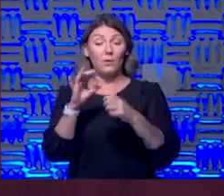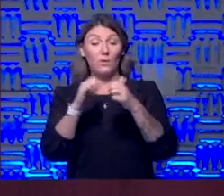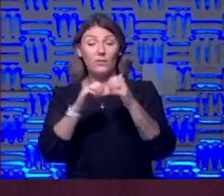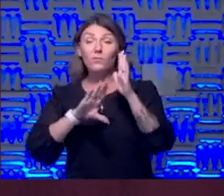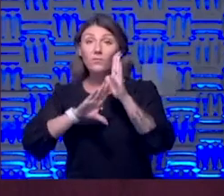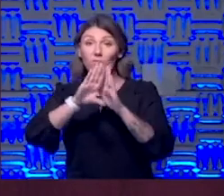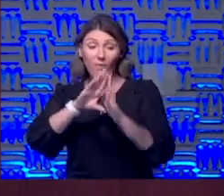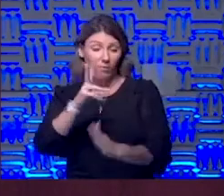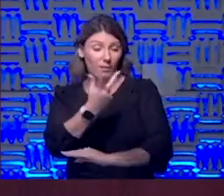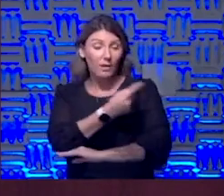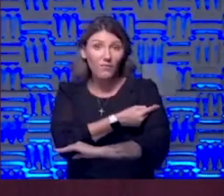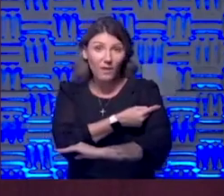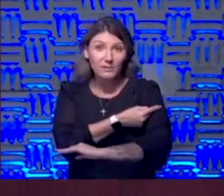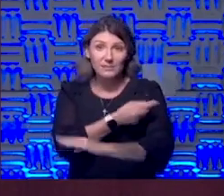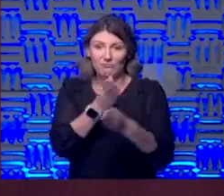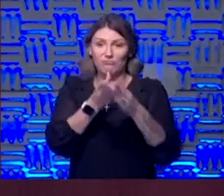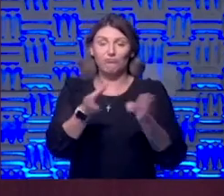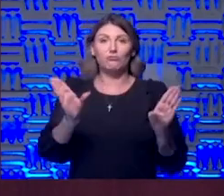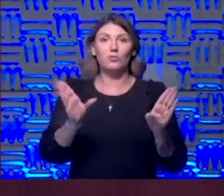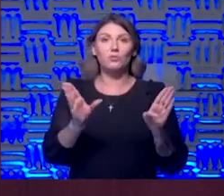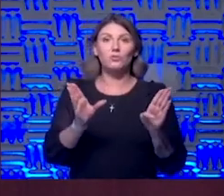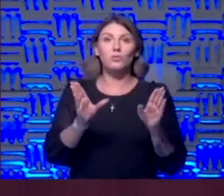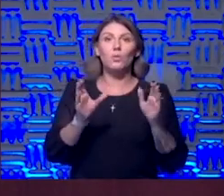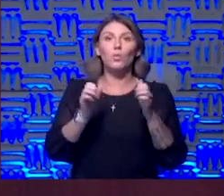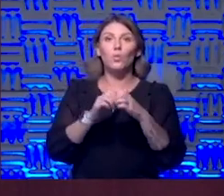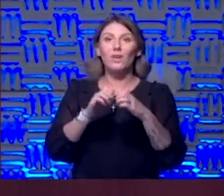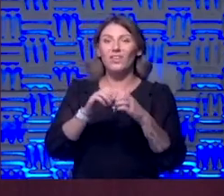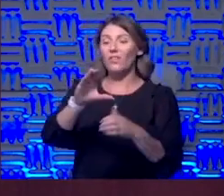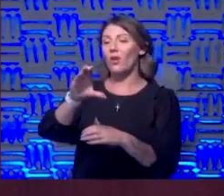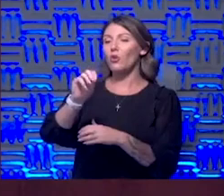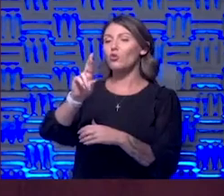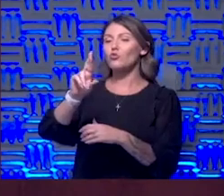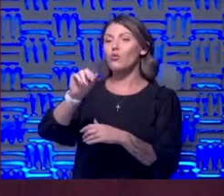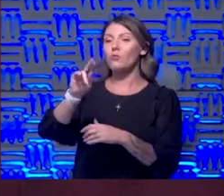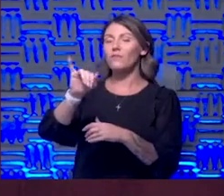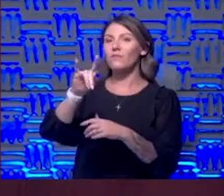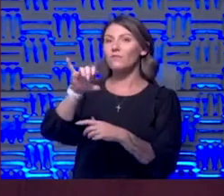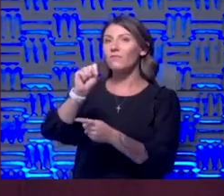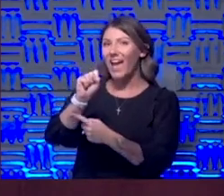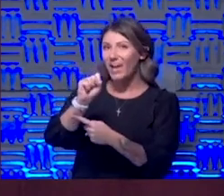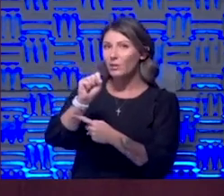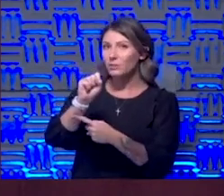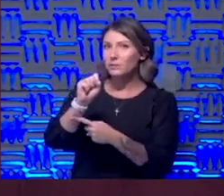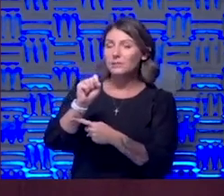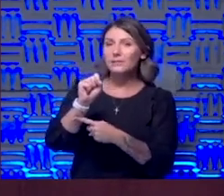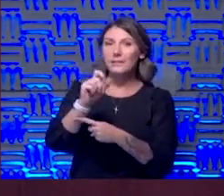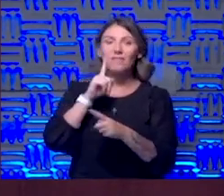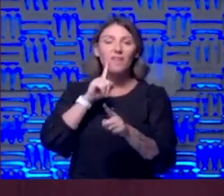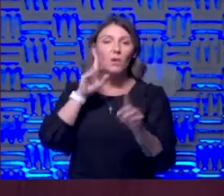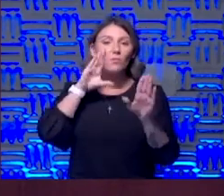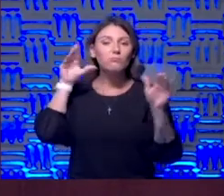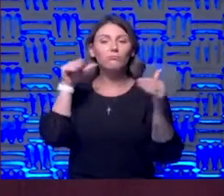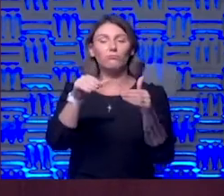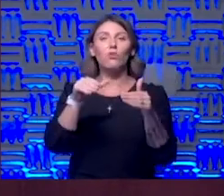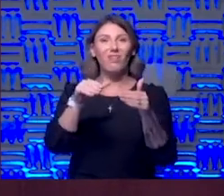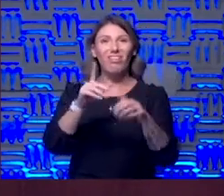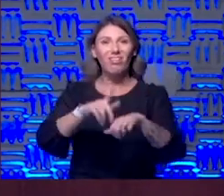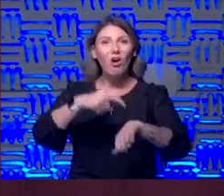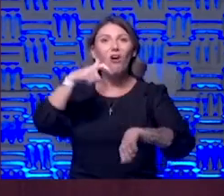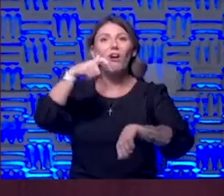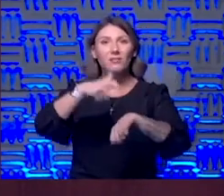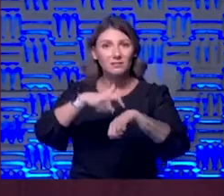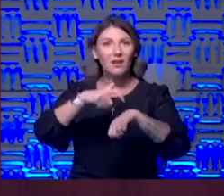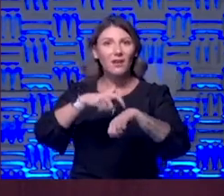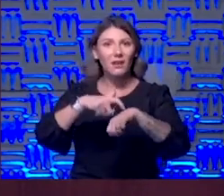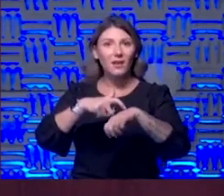in the coronavirus space that these vaccines were actually targeted for a long time and